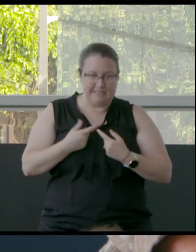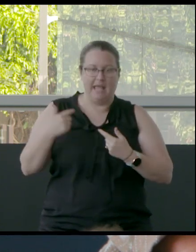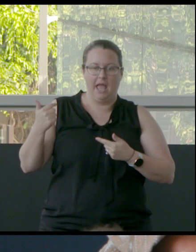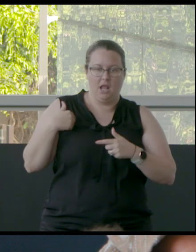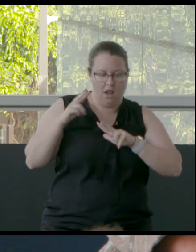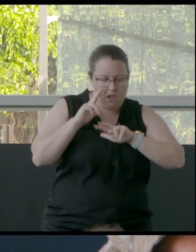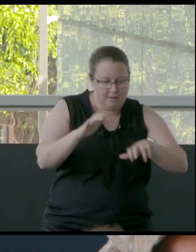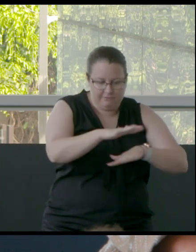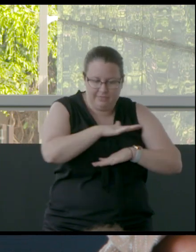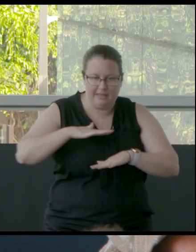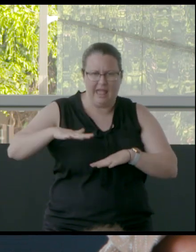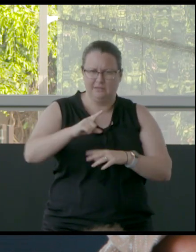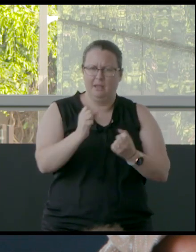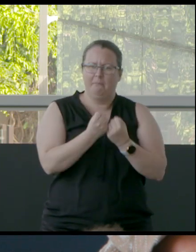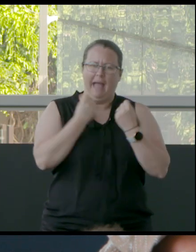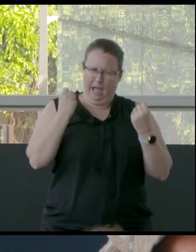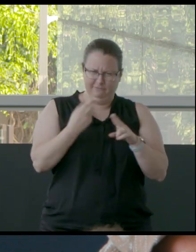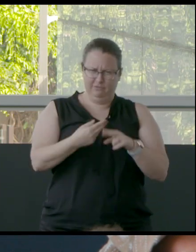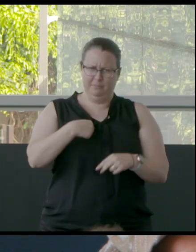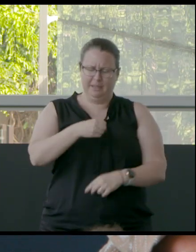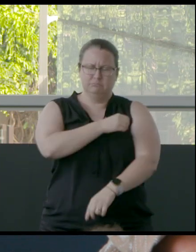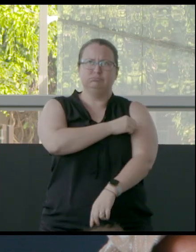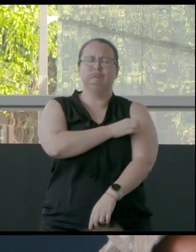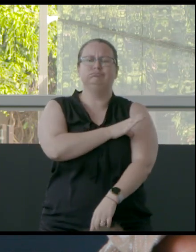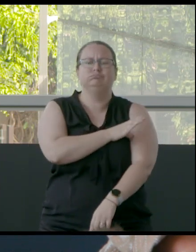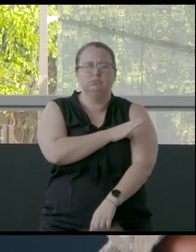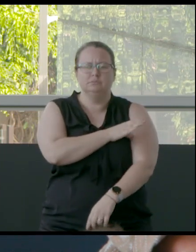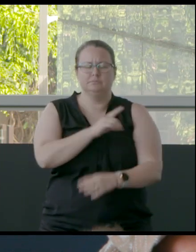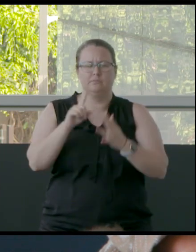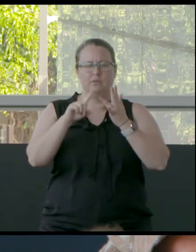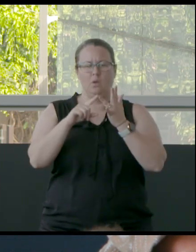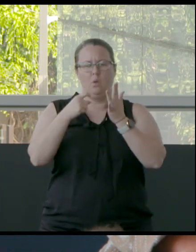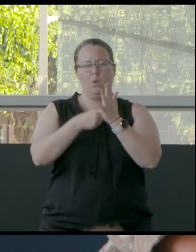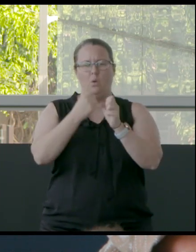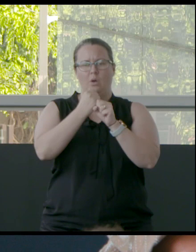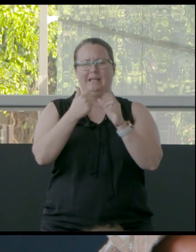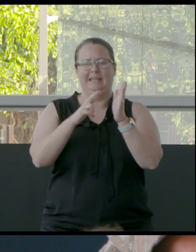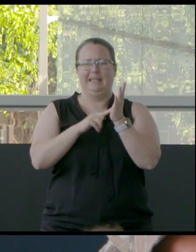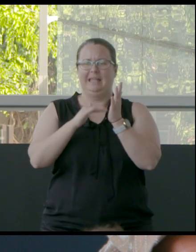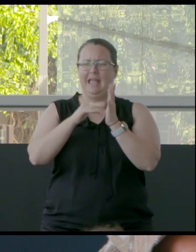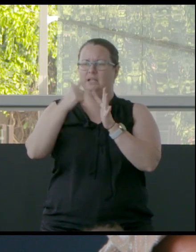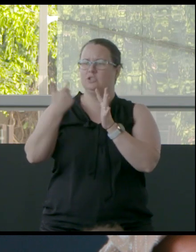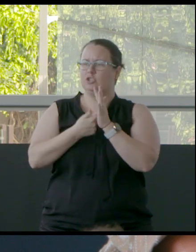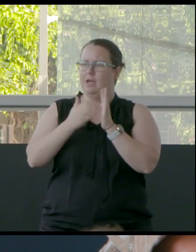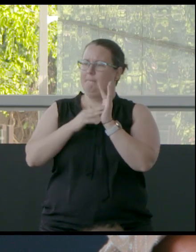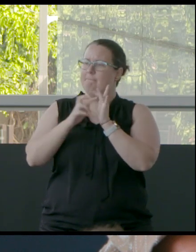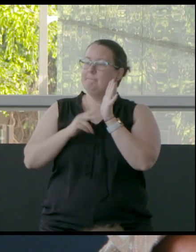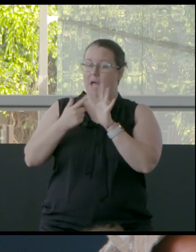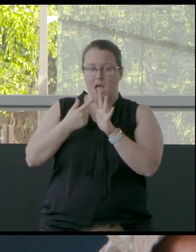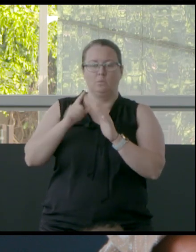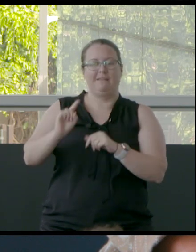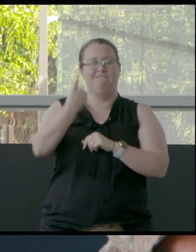that is incredibly powerful. Bulgandramine was one of the first native title claims that were handed back to my family.